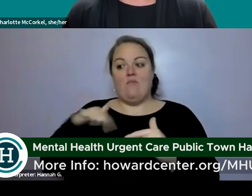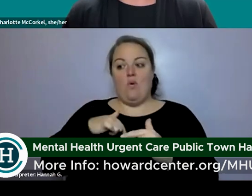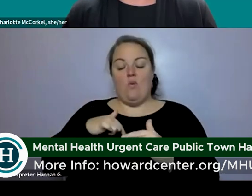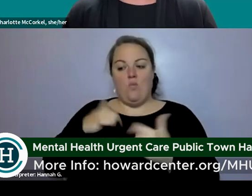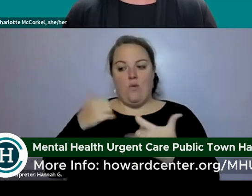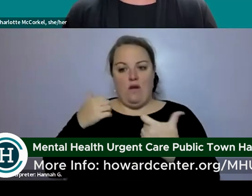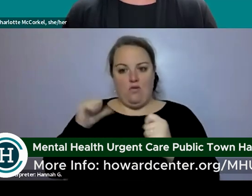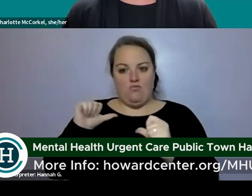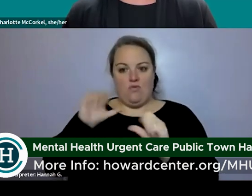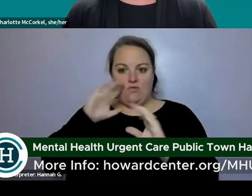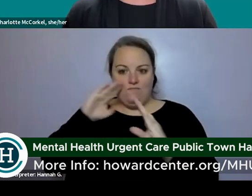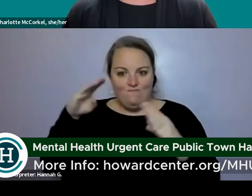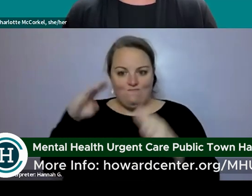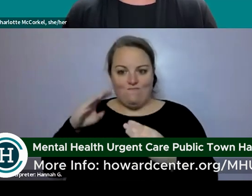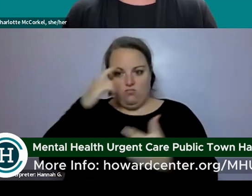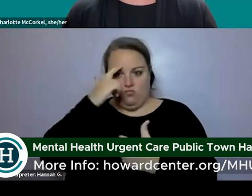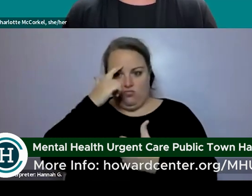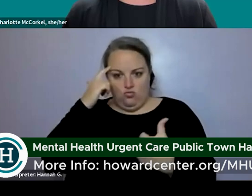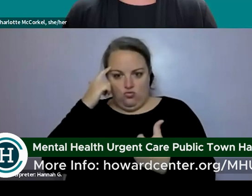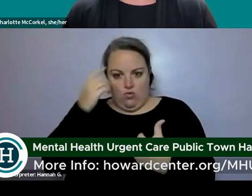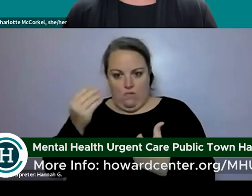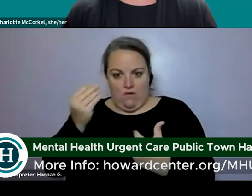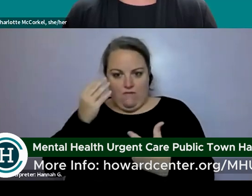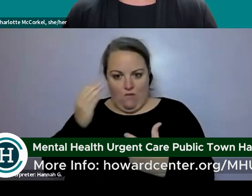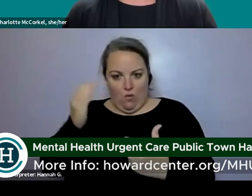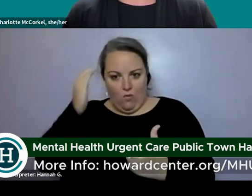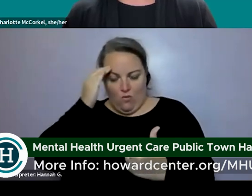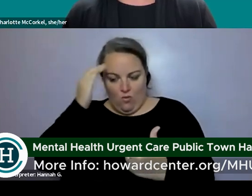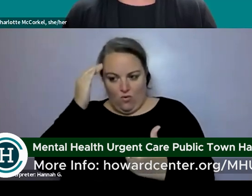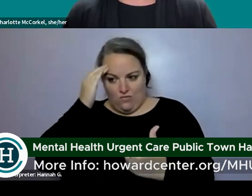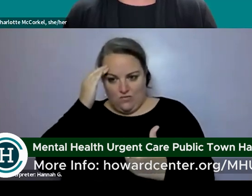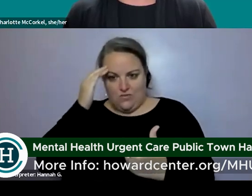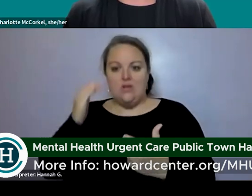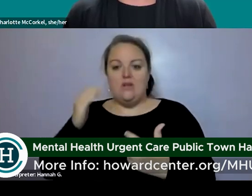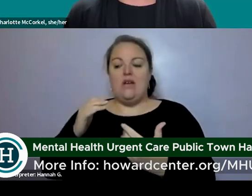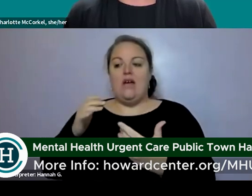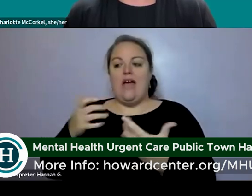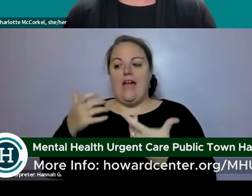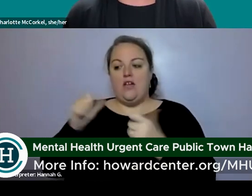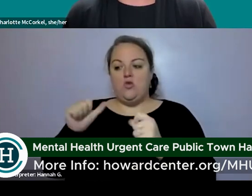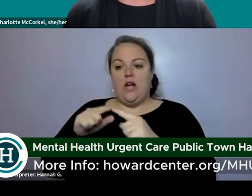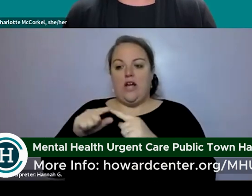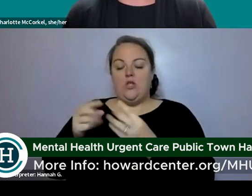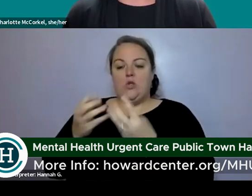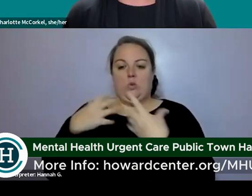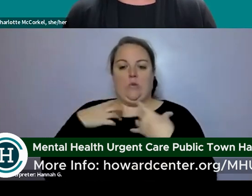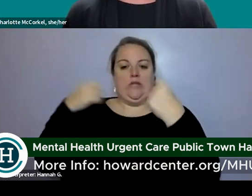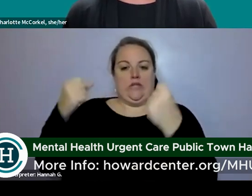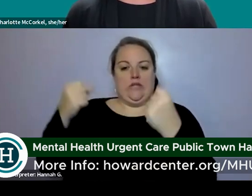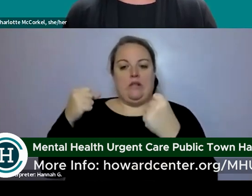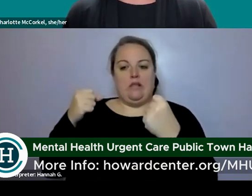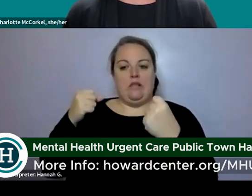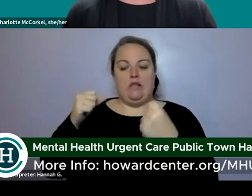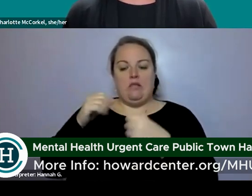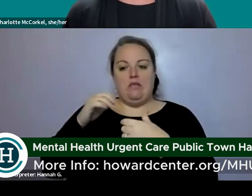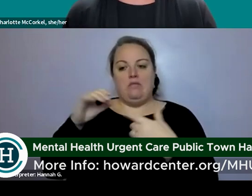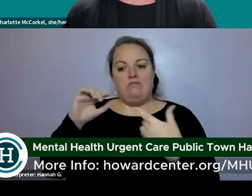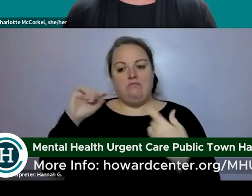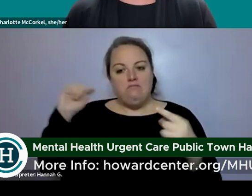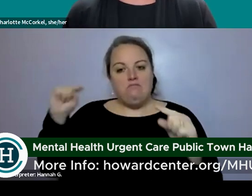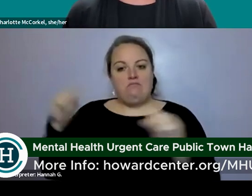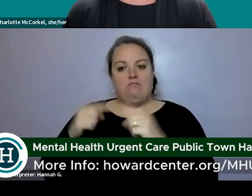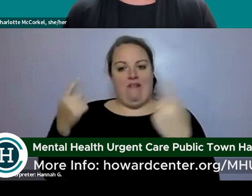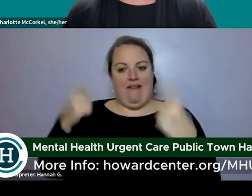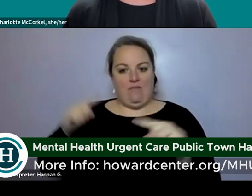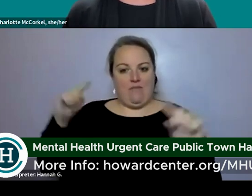person-centered and undo the damages of those harms historically over hundreds of years so if someone